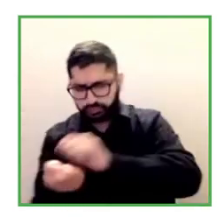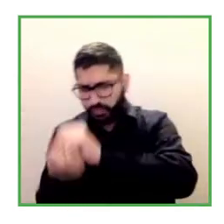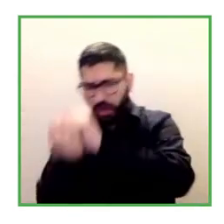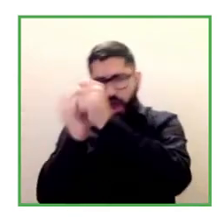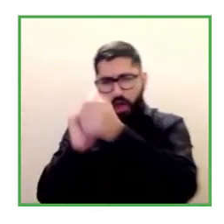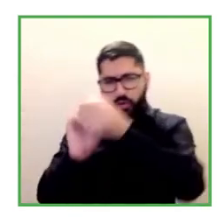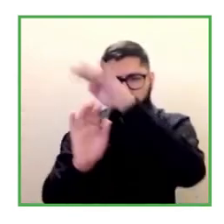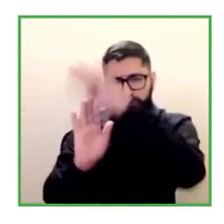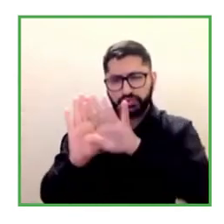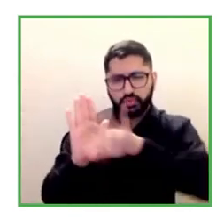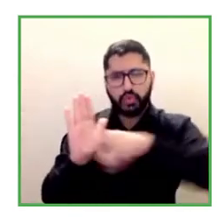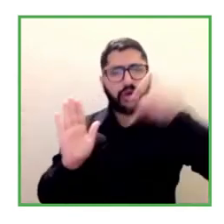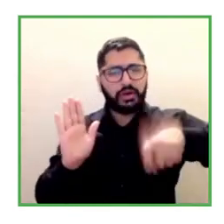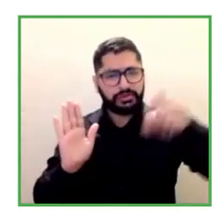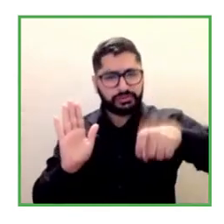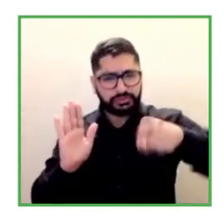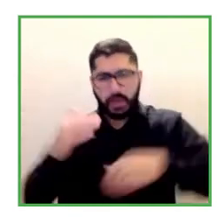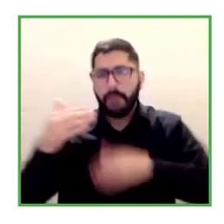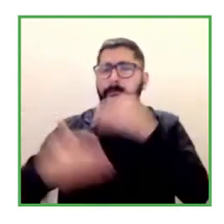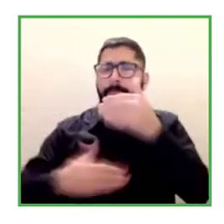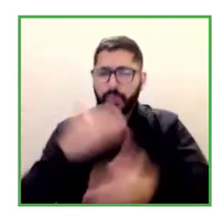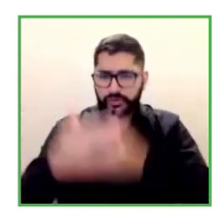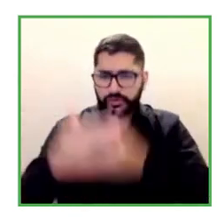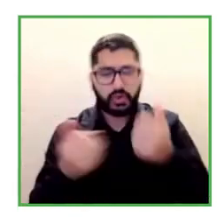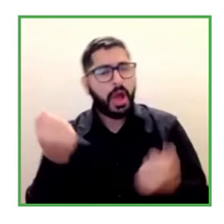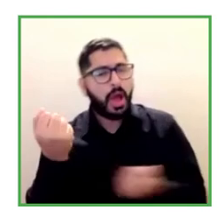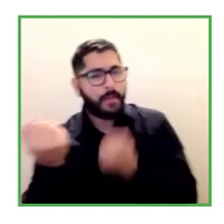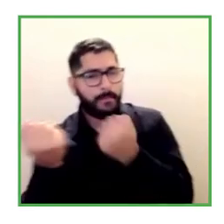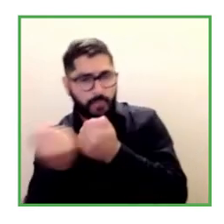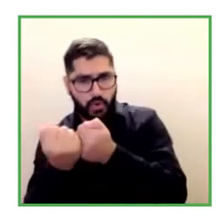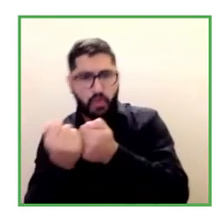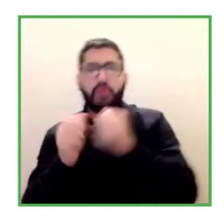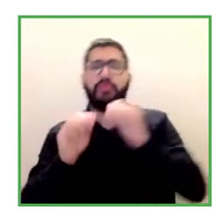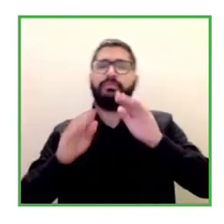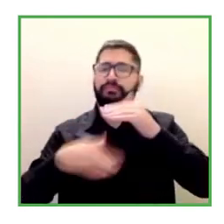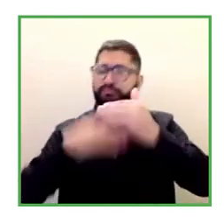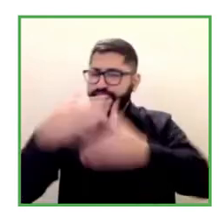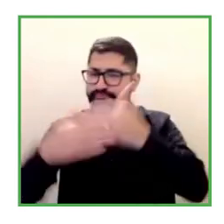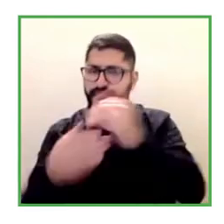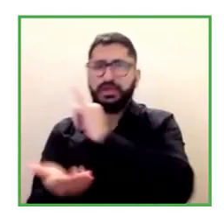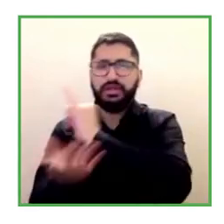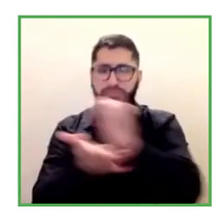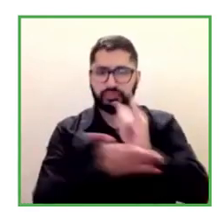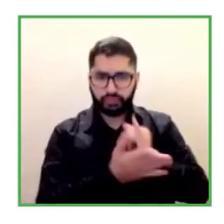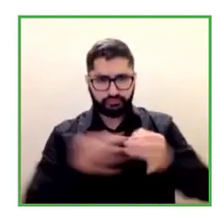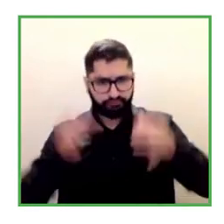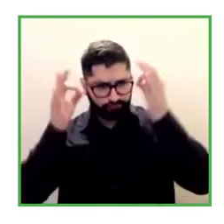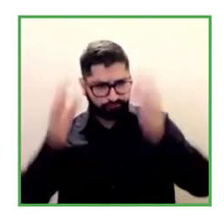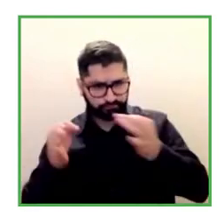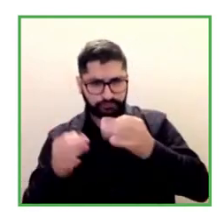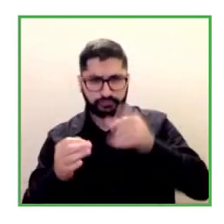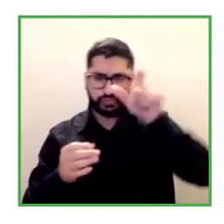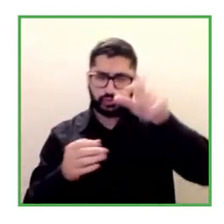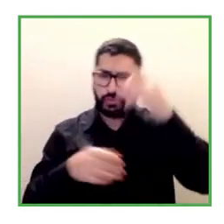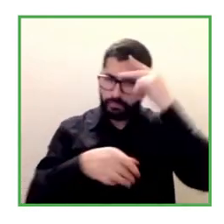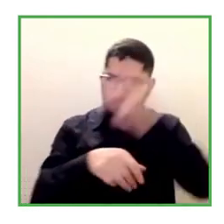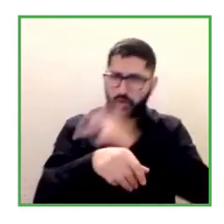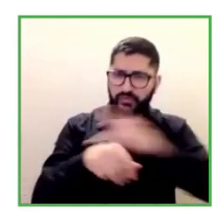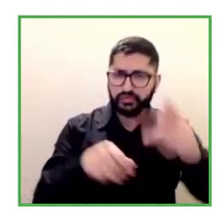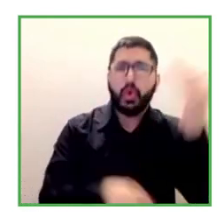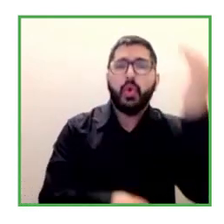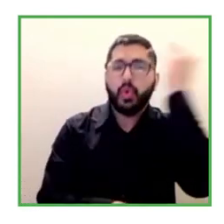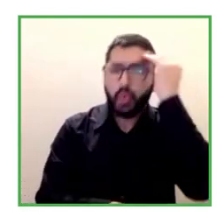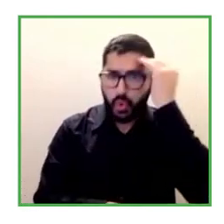the reasonable they have an advisory and a company process with specialized entity so that each company can